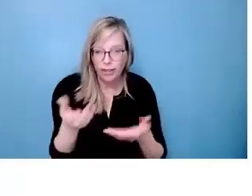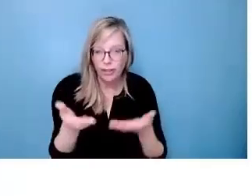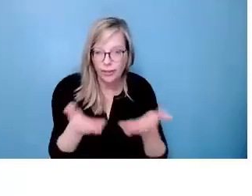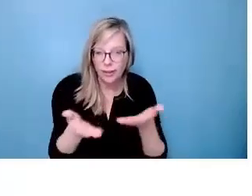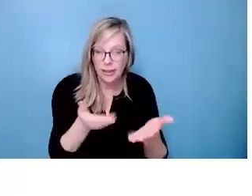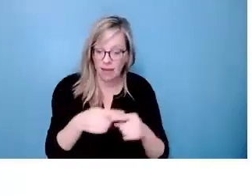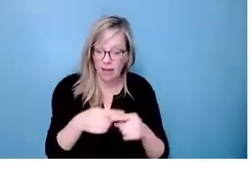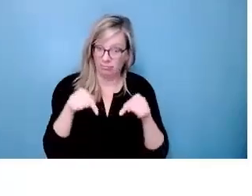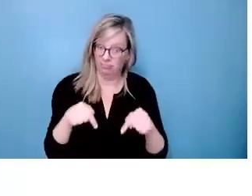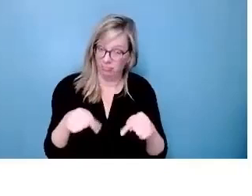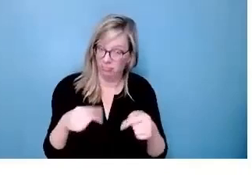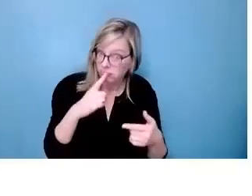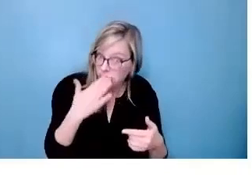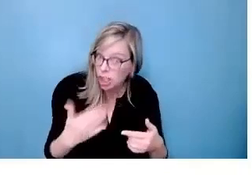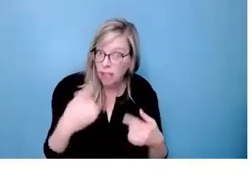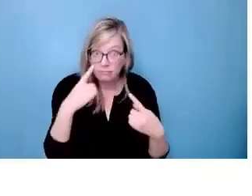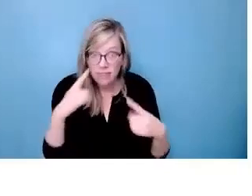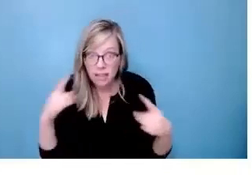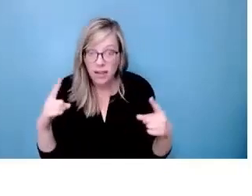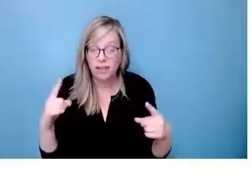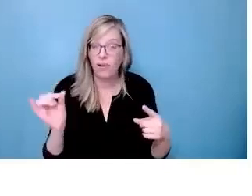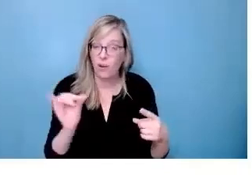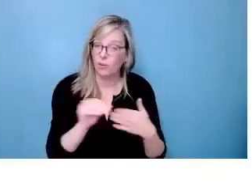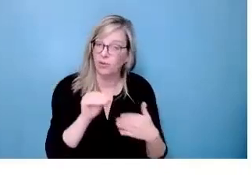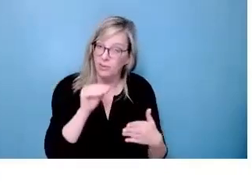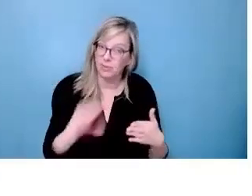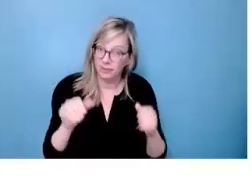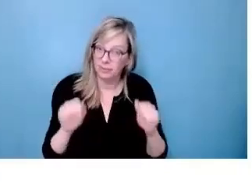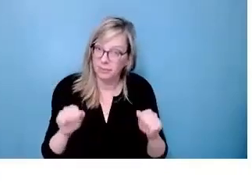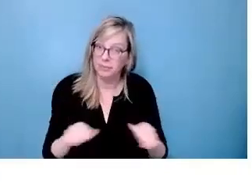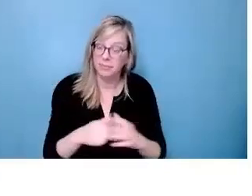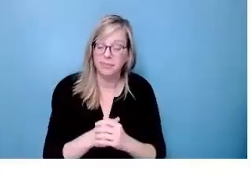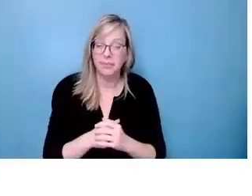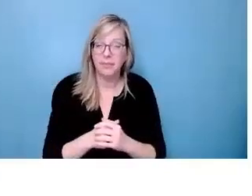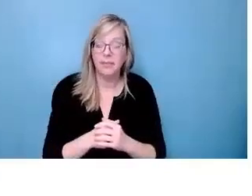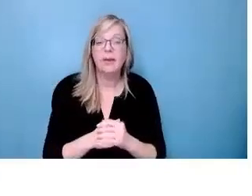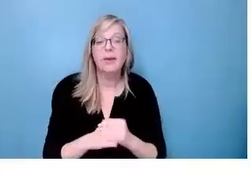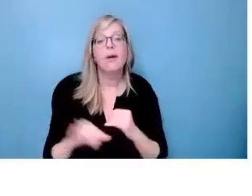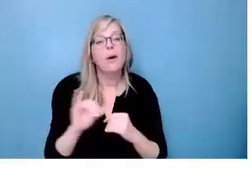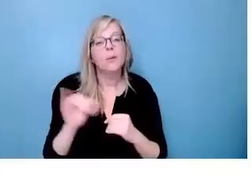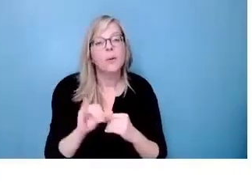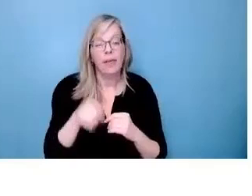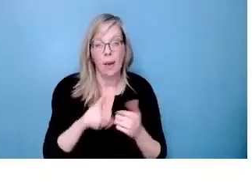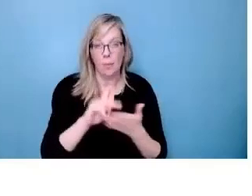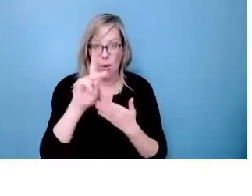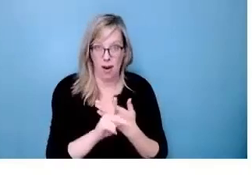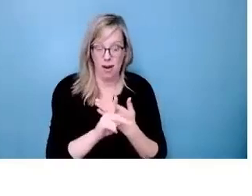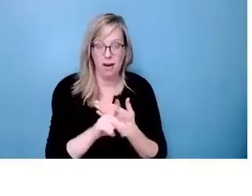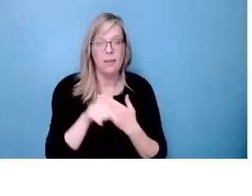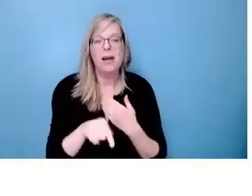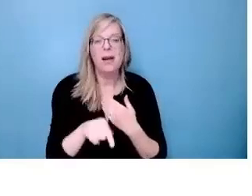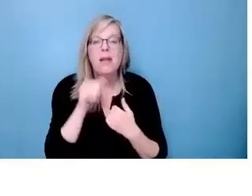that lack transparency about their effectiveness and can be very expensive. There's also some issues with